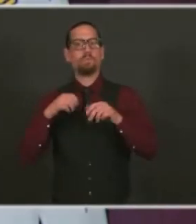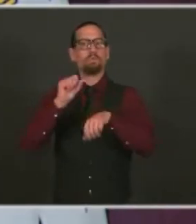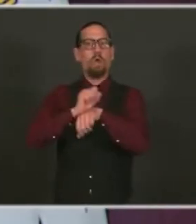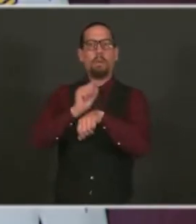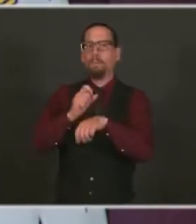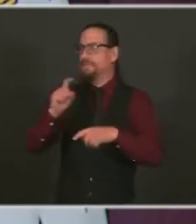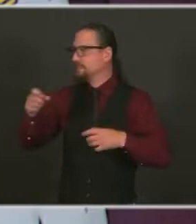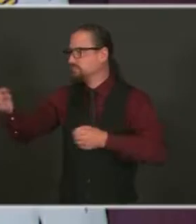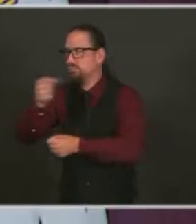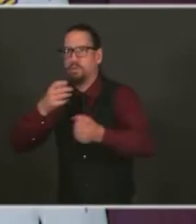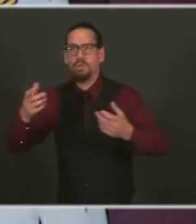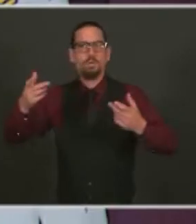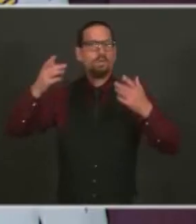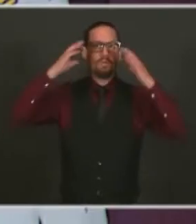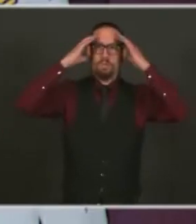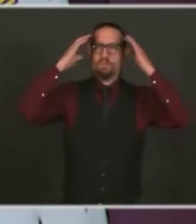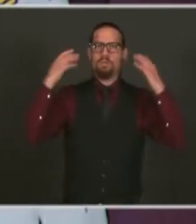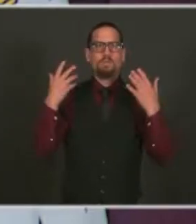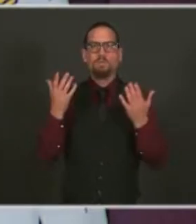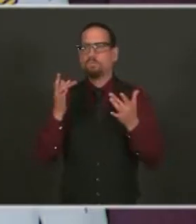institution.